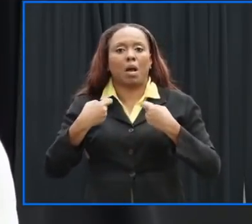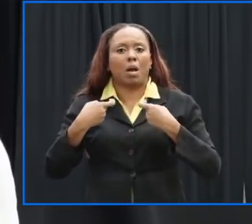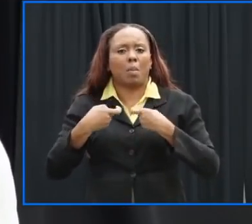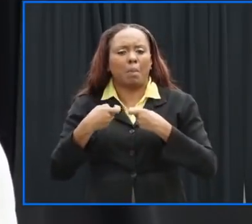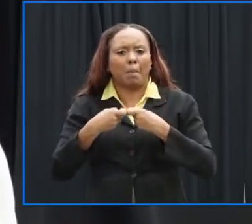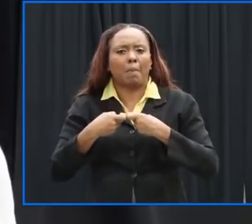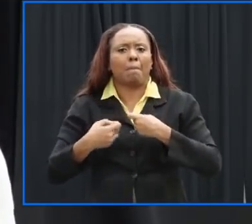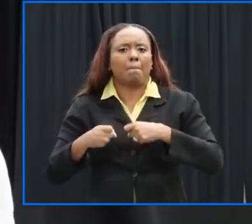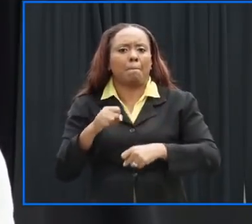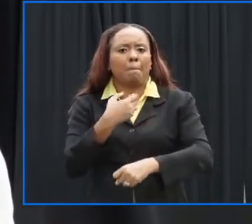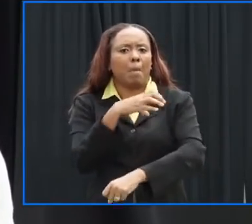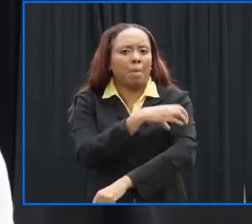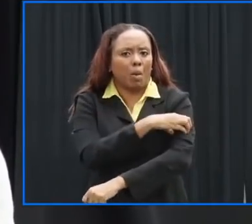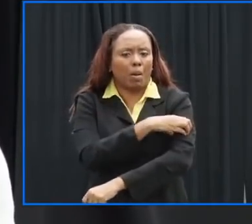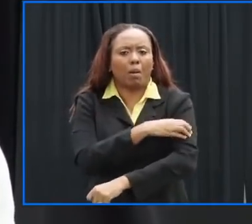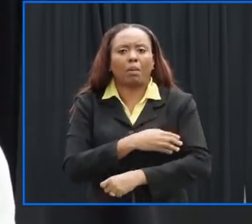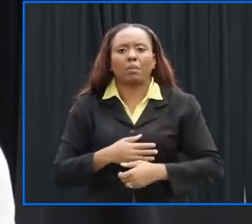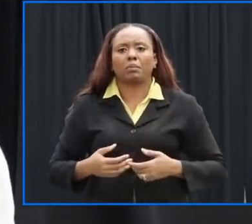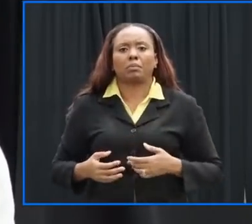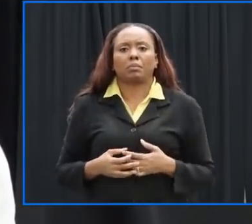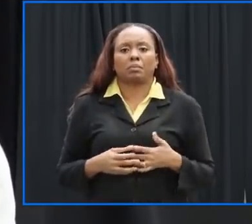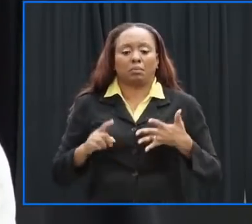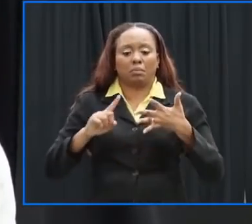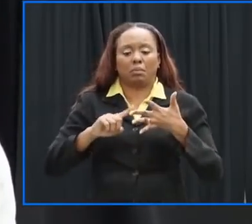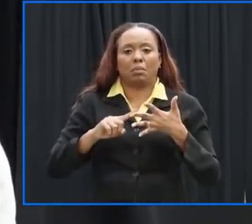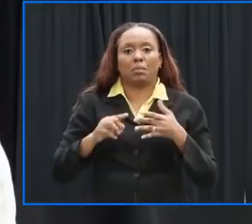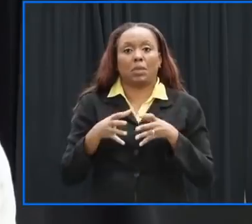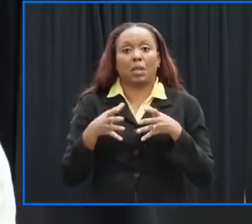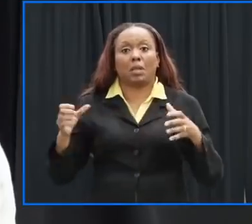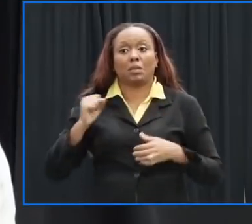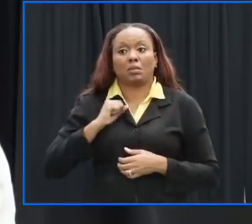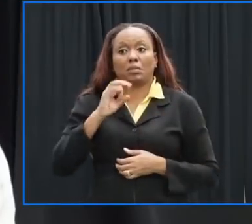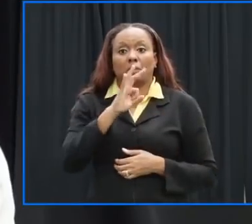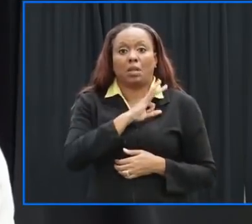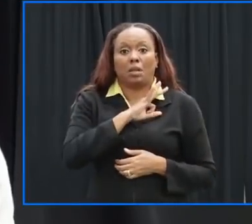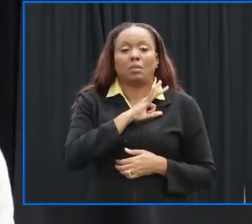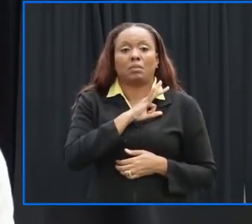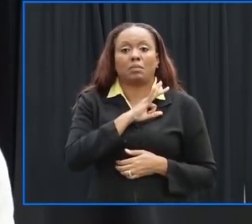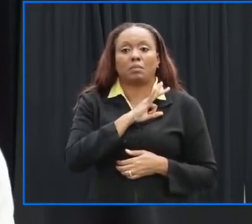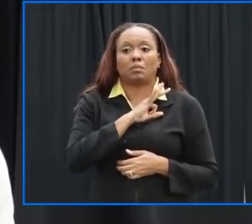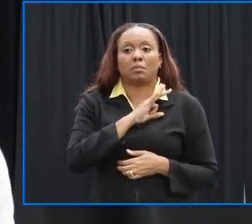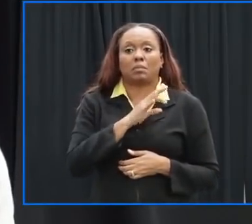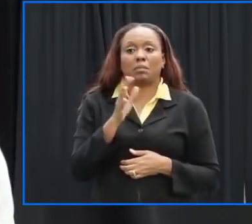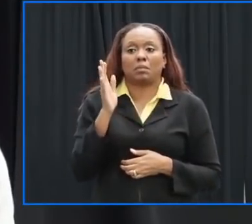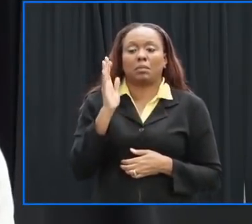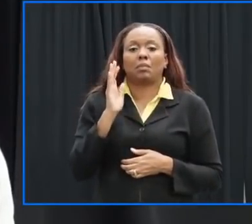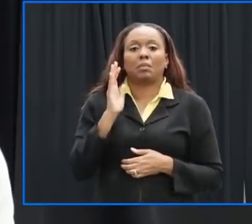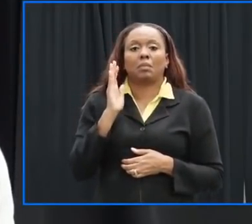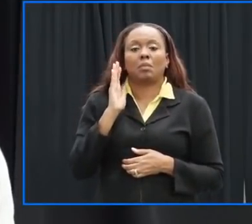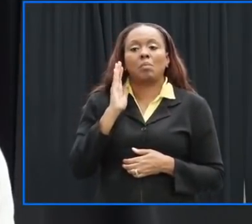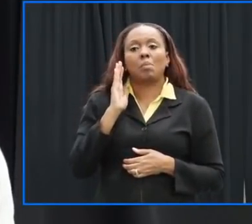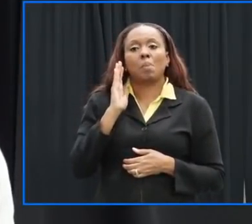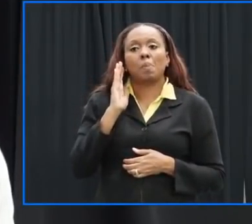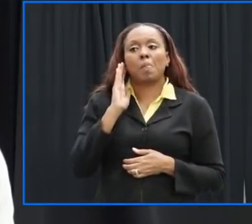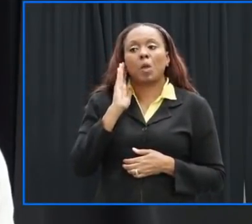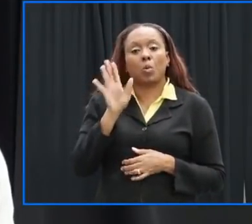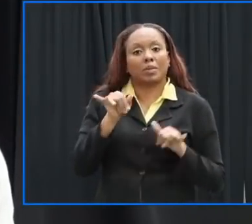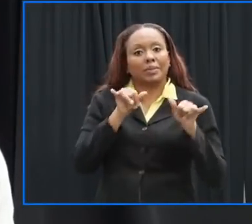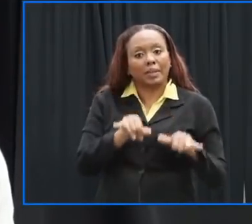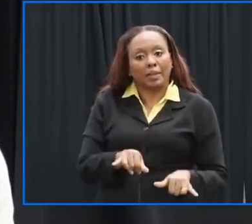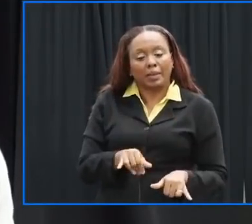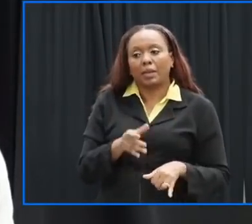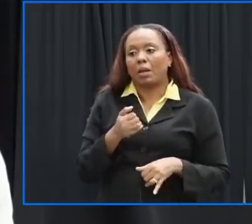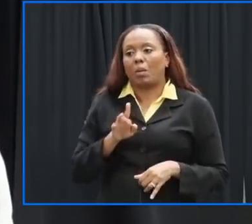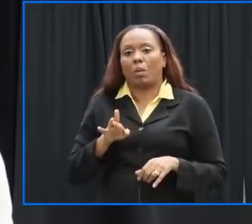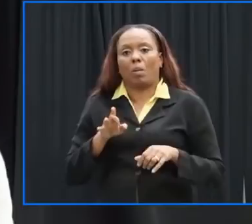those things in order and there are an abundance of staff who will be able to be deployed both during and